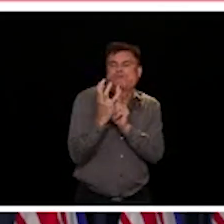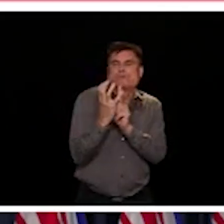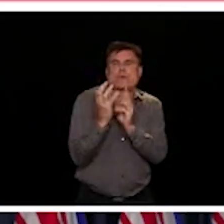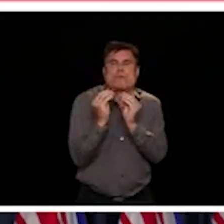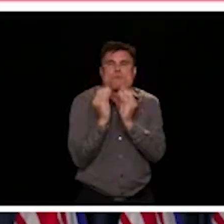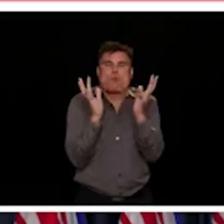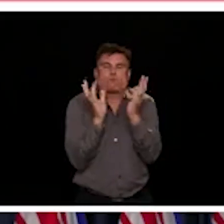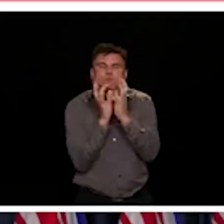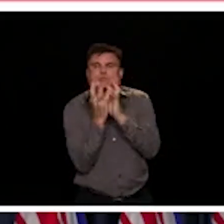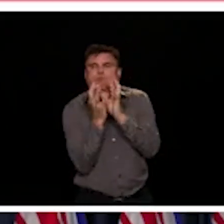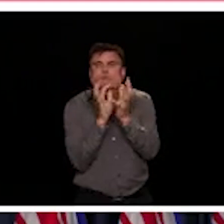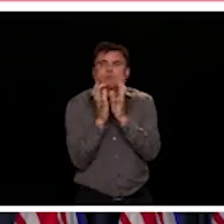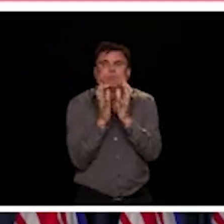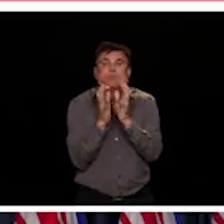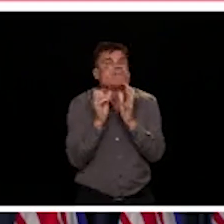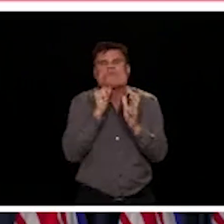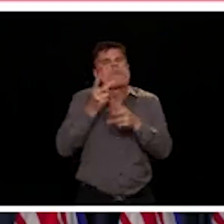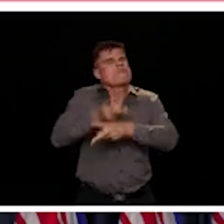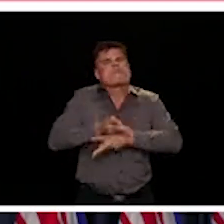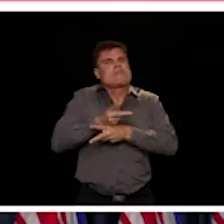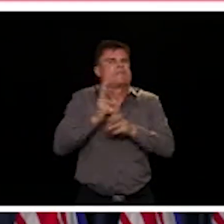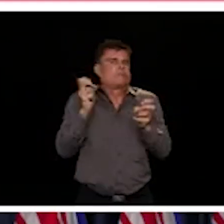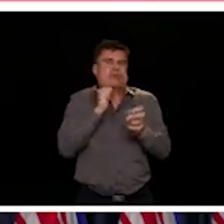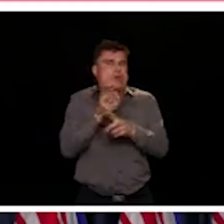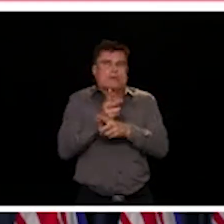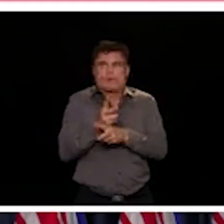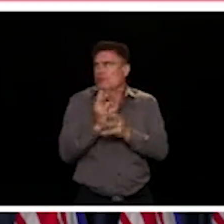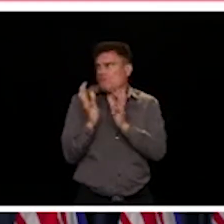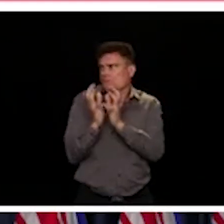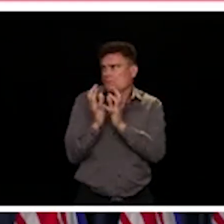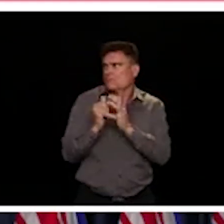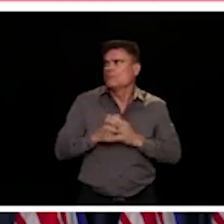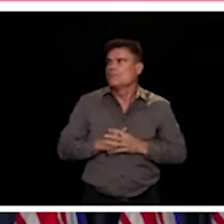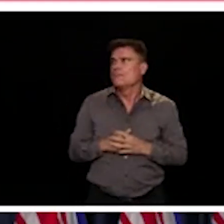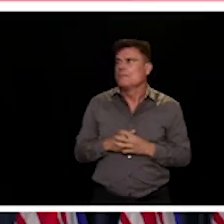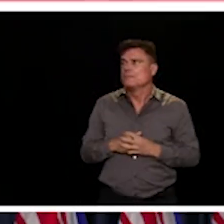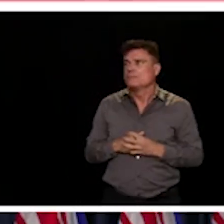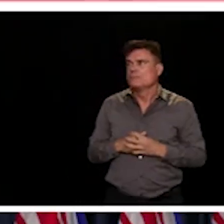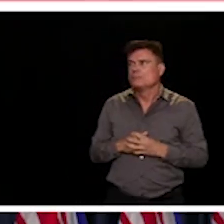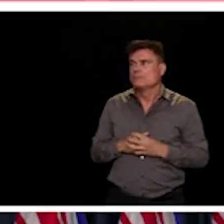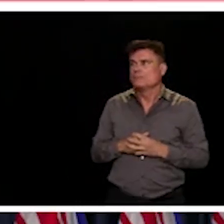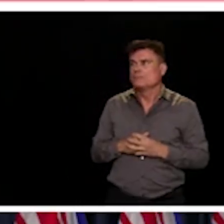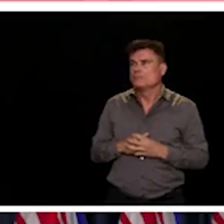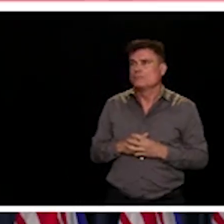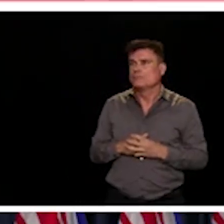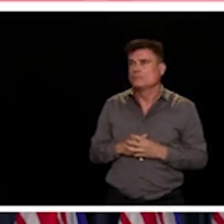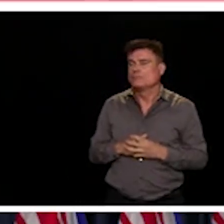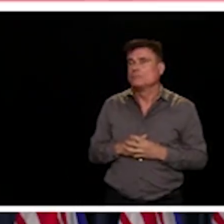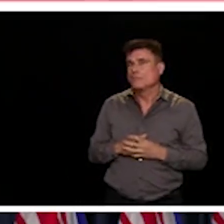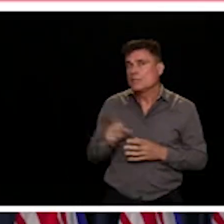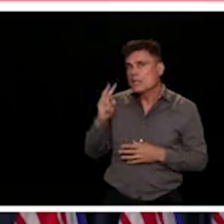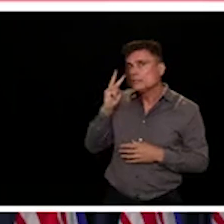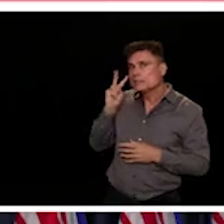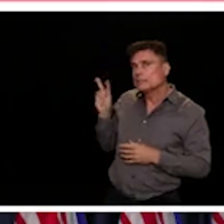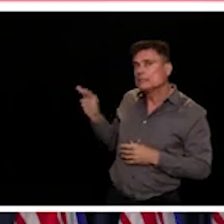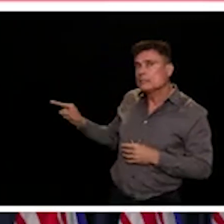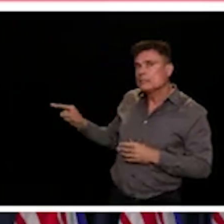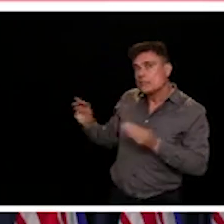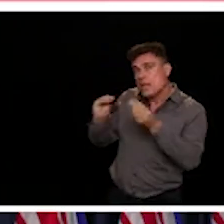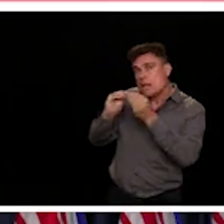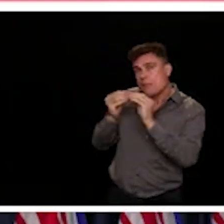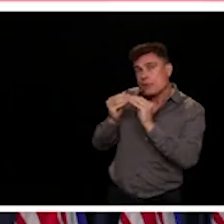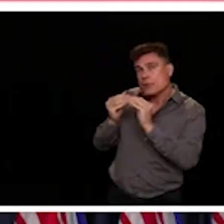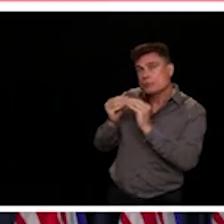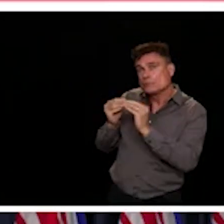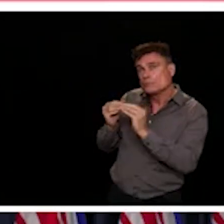to be able to effectively control the epidemic. As we're moving into our next phase, where we know we're going to have more